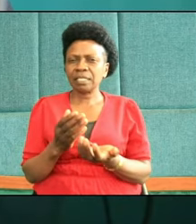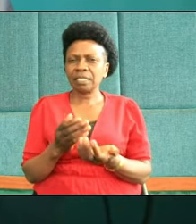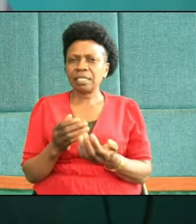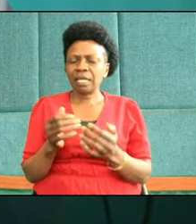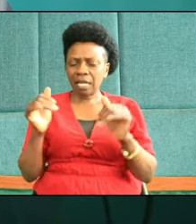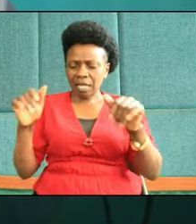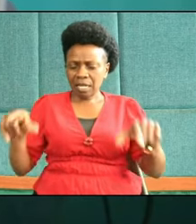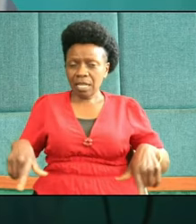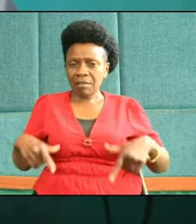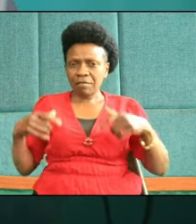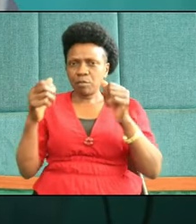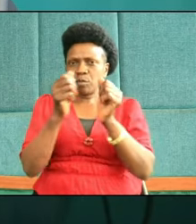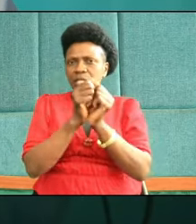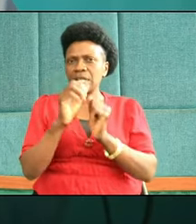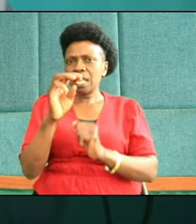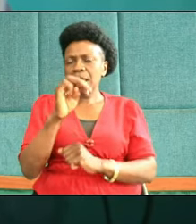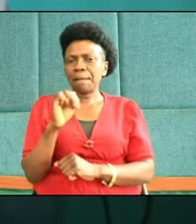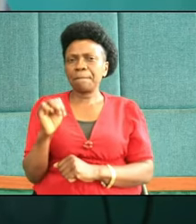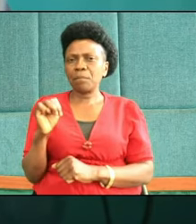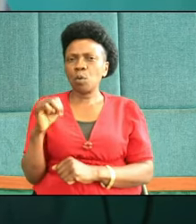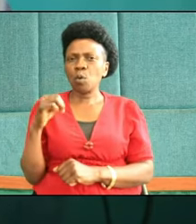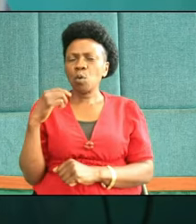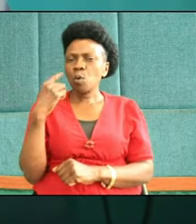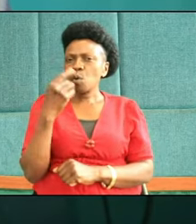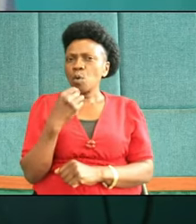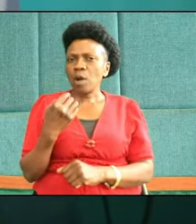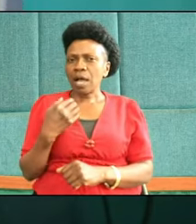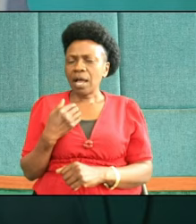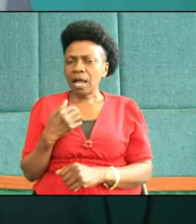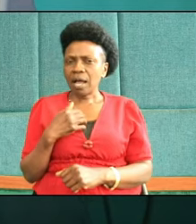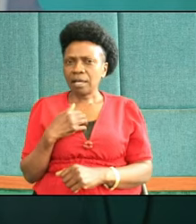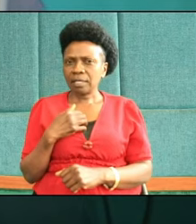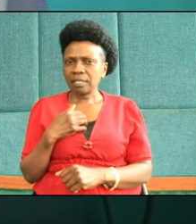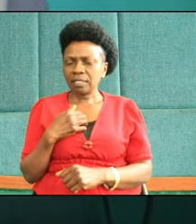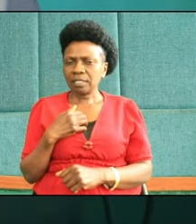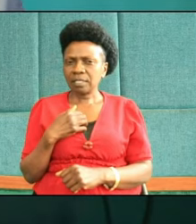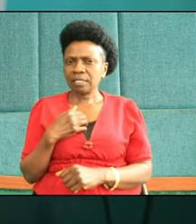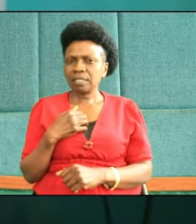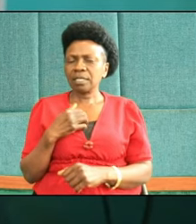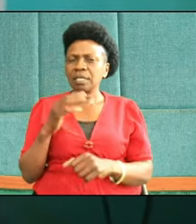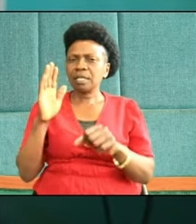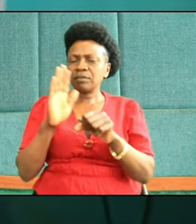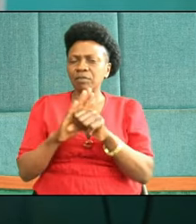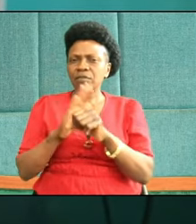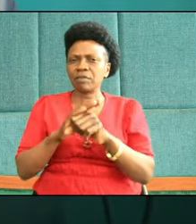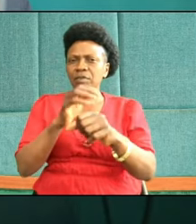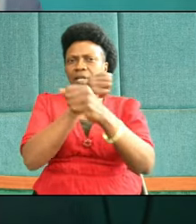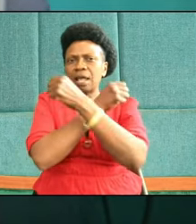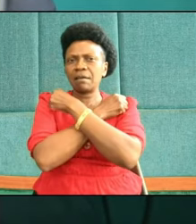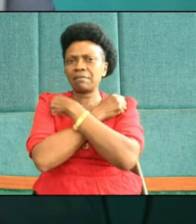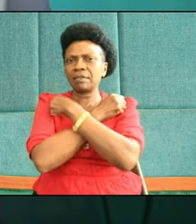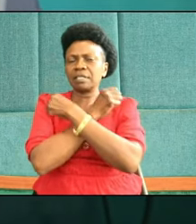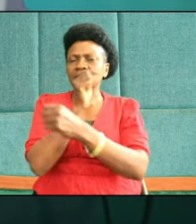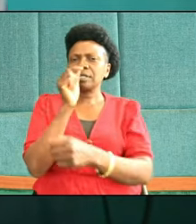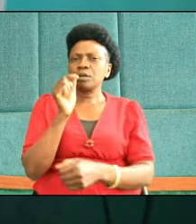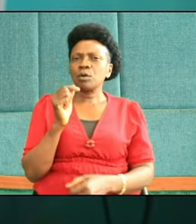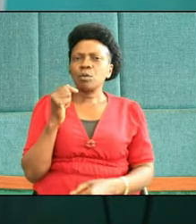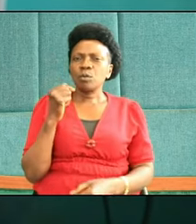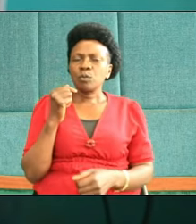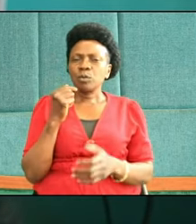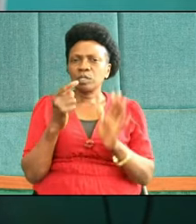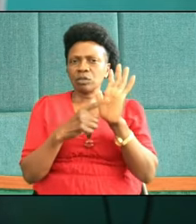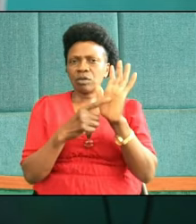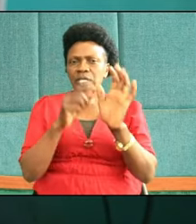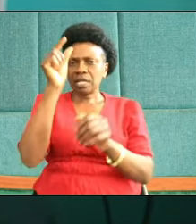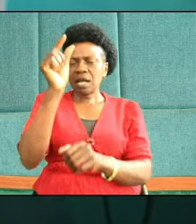who is but the spotless lamb of Calvary. Boys, exclaim to us, I need